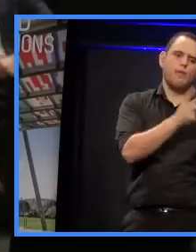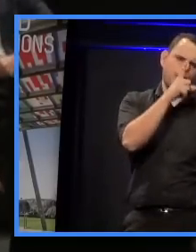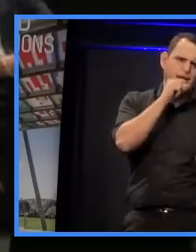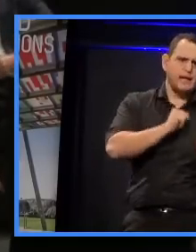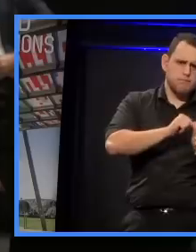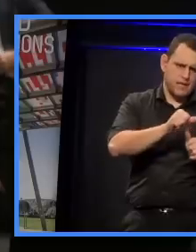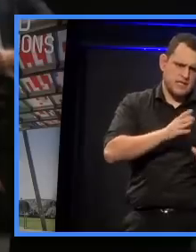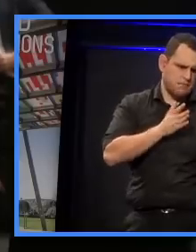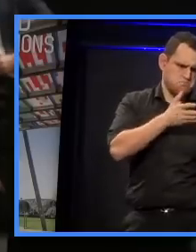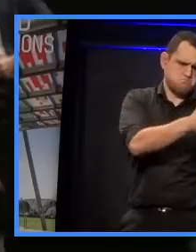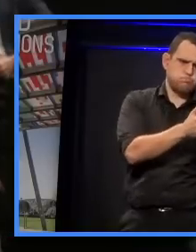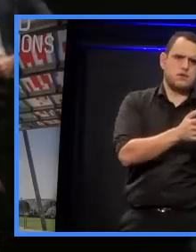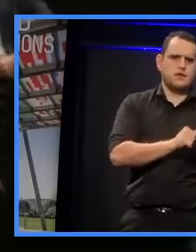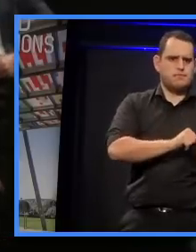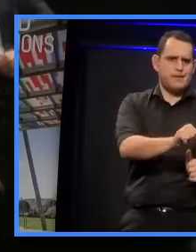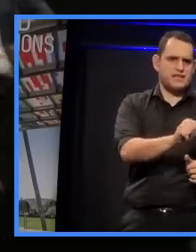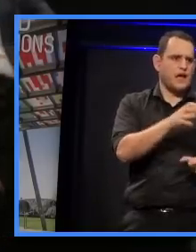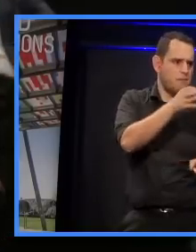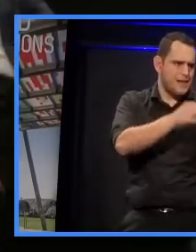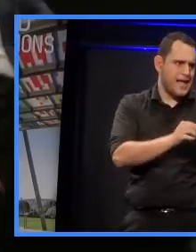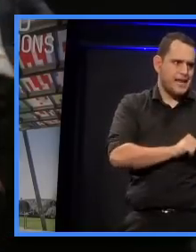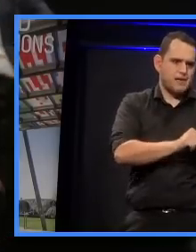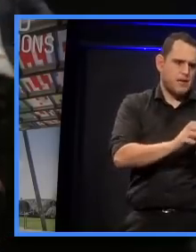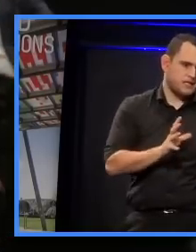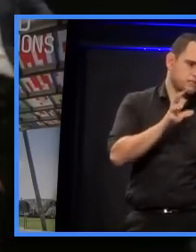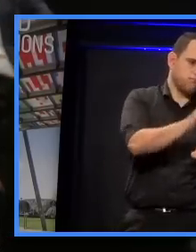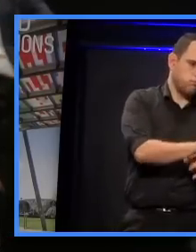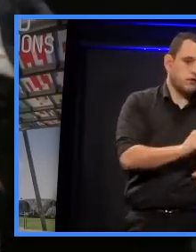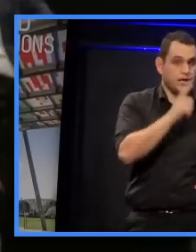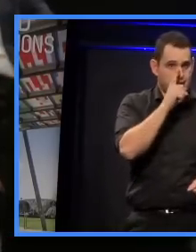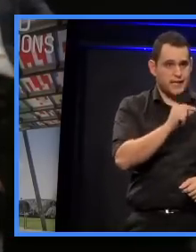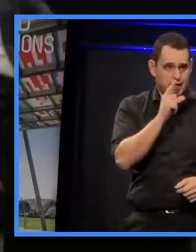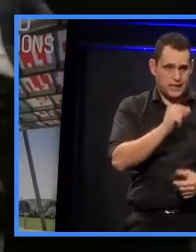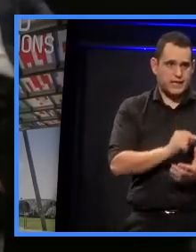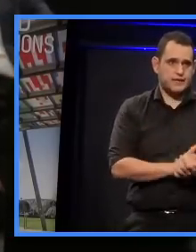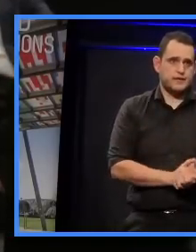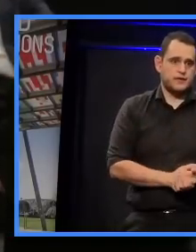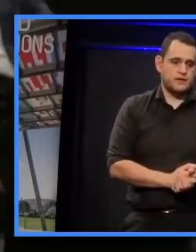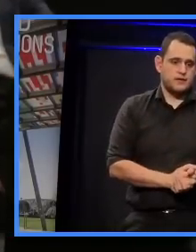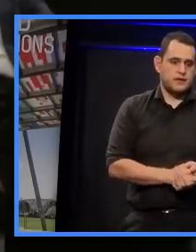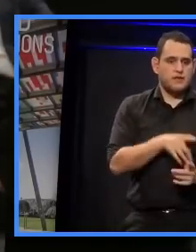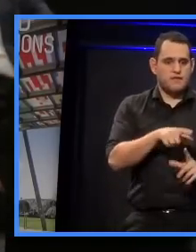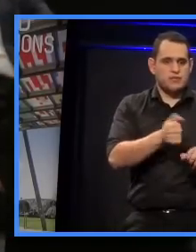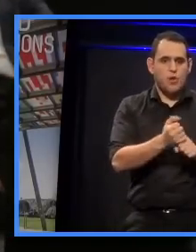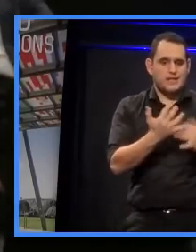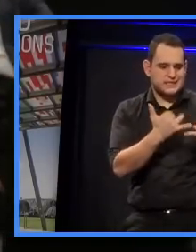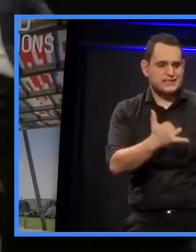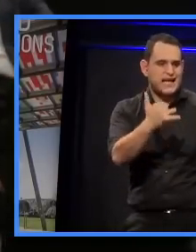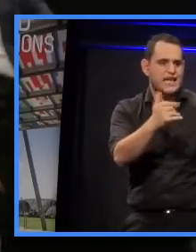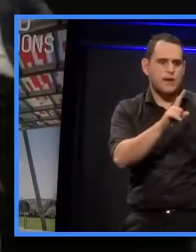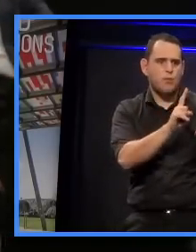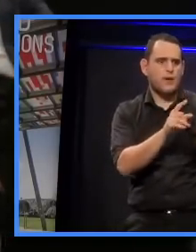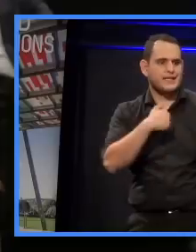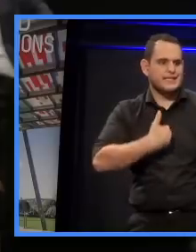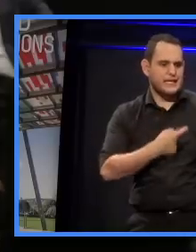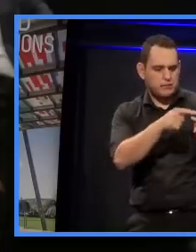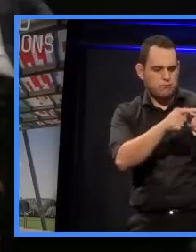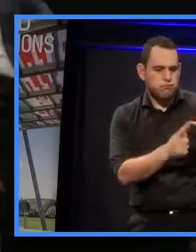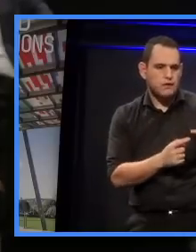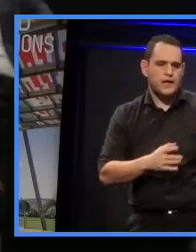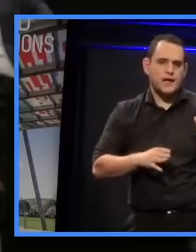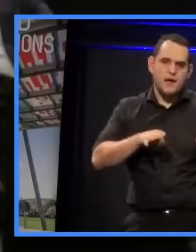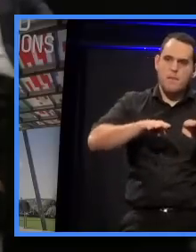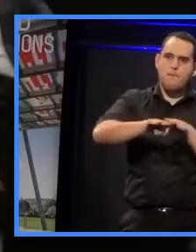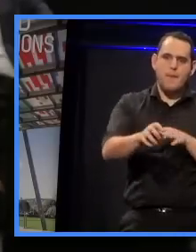lot better at planning further out where our stadia are going to be, what they're going to be, and what our major facilities are going to be, in